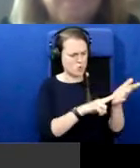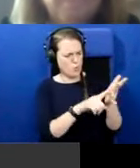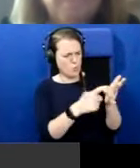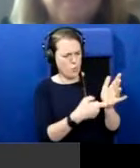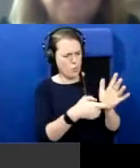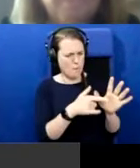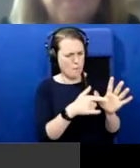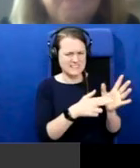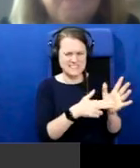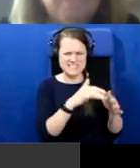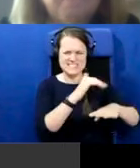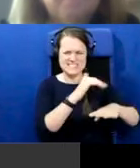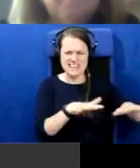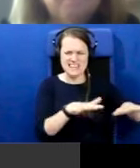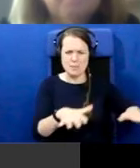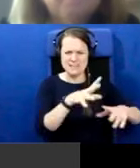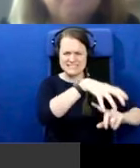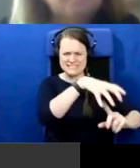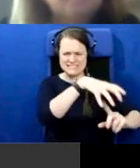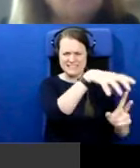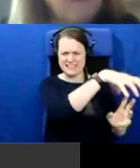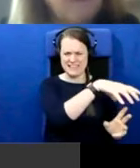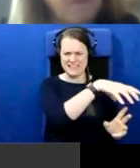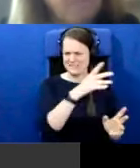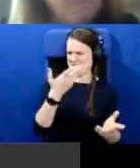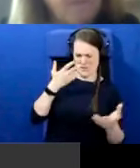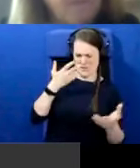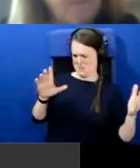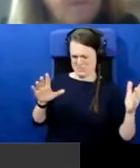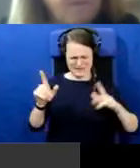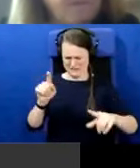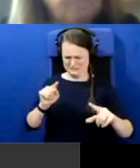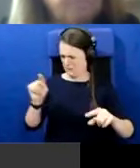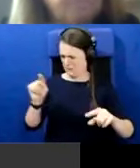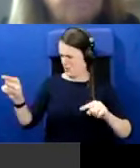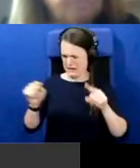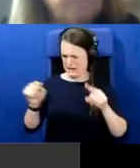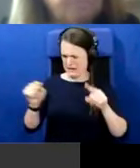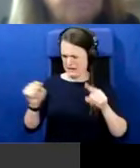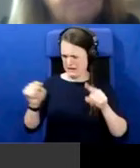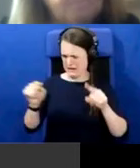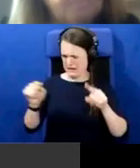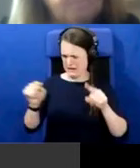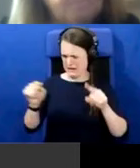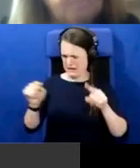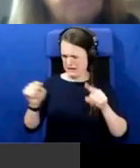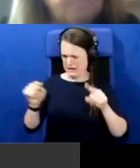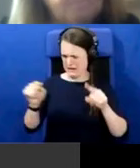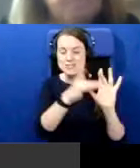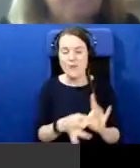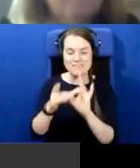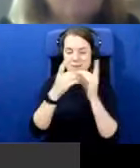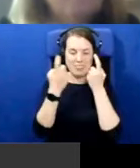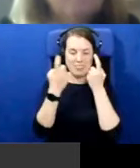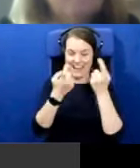There's no coherence to it. It seems, I don't know, it just seems a bit, there's a lack of joined up thinking there. And I think that is